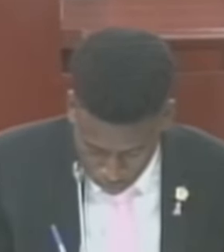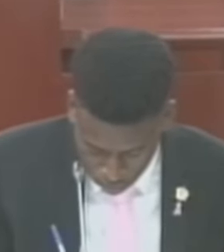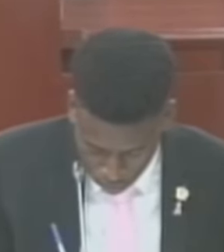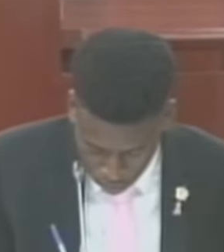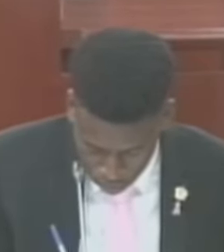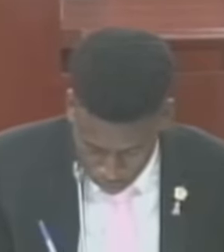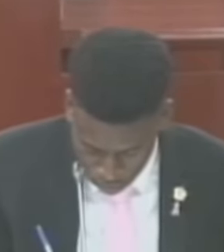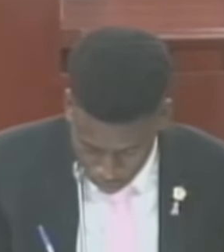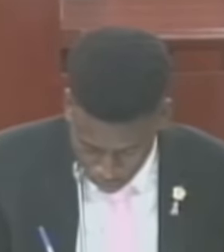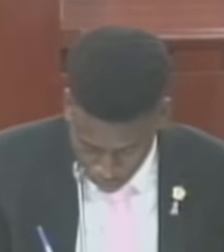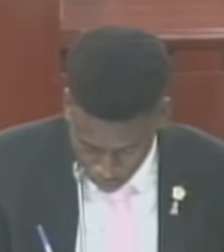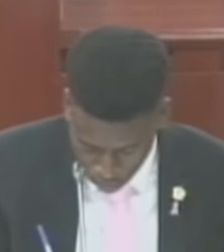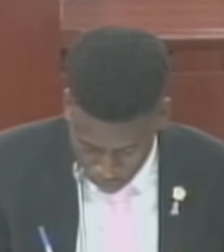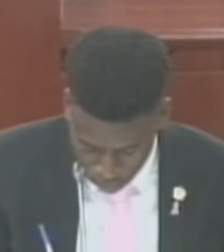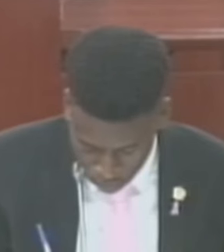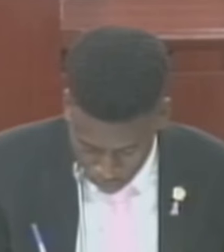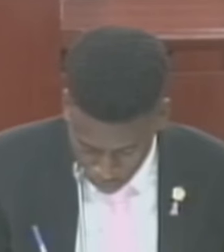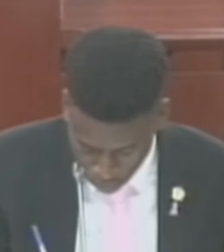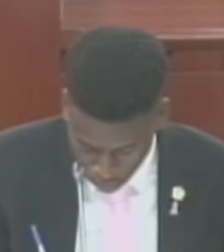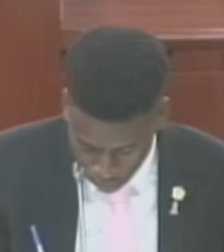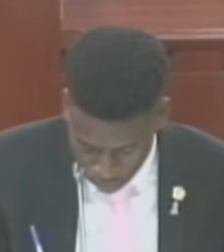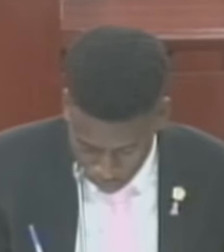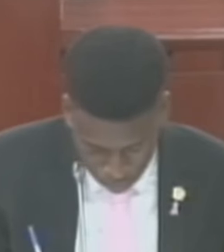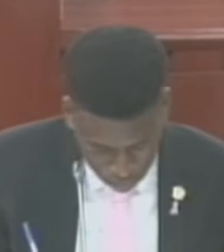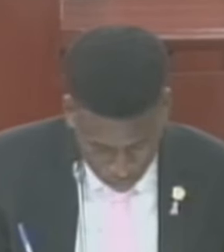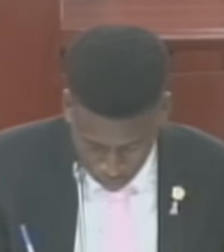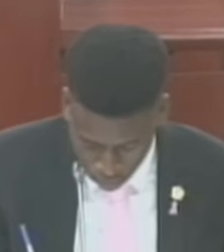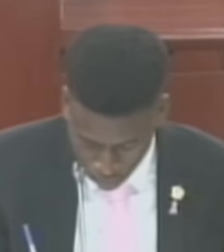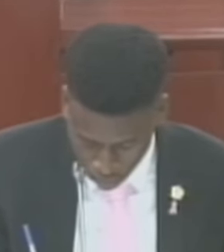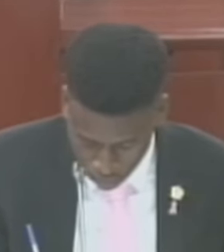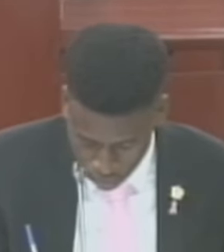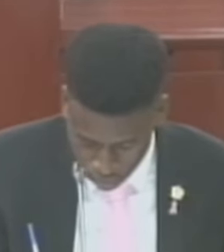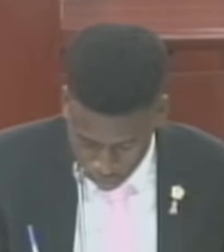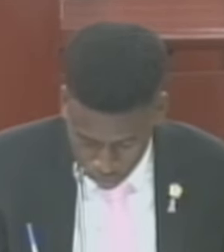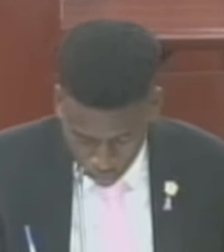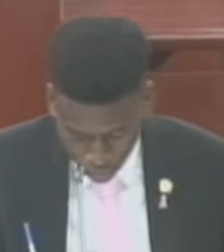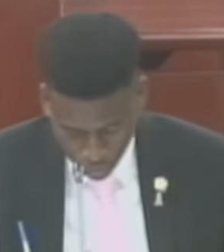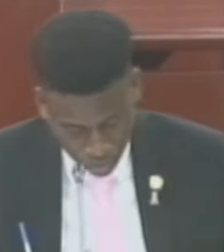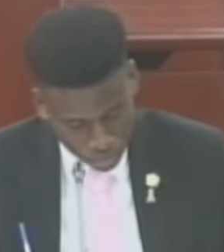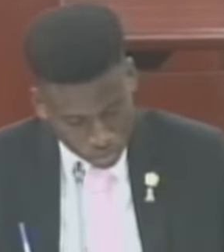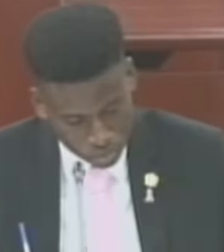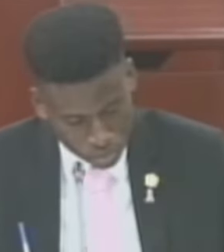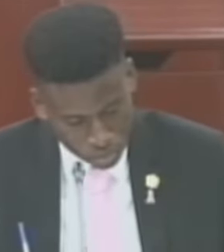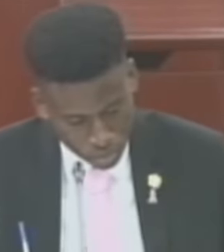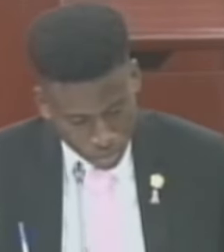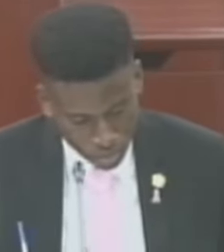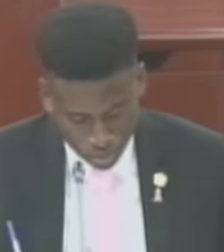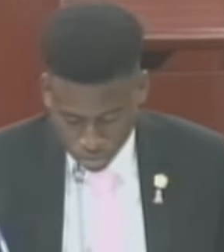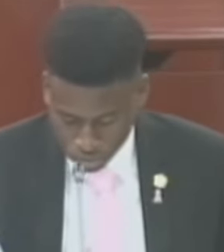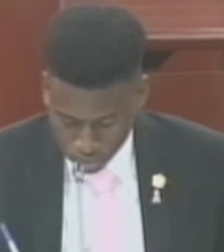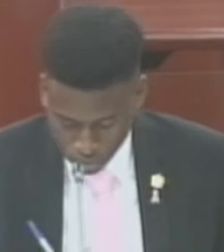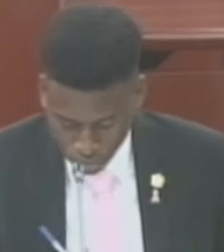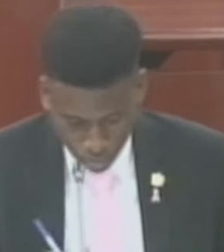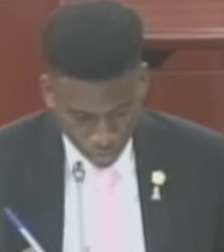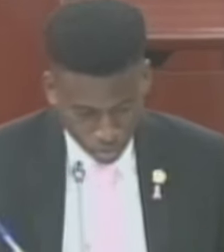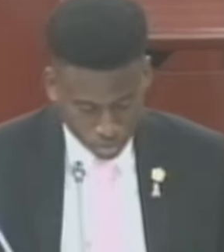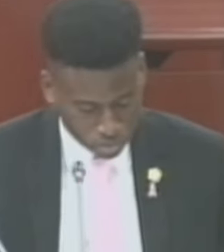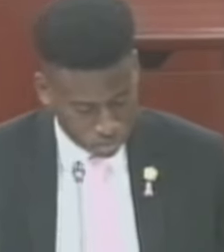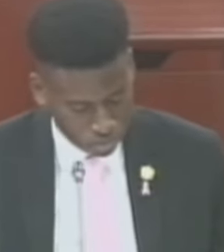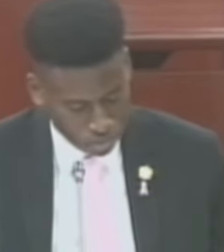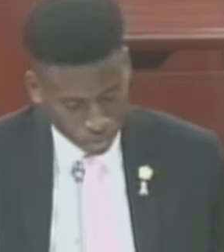Consumer Protection Bill 2023 be read a third time and passed into law. Those in favor?